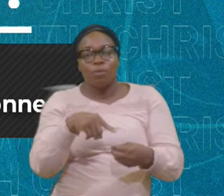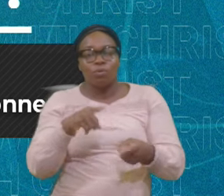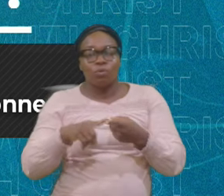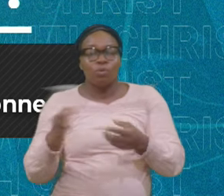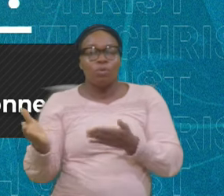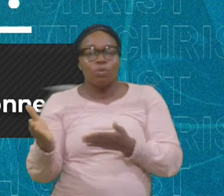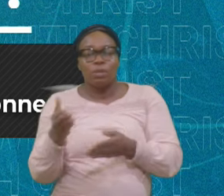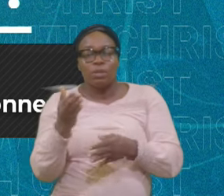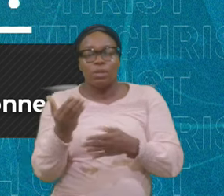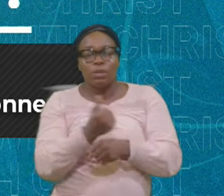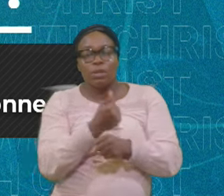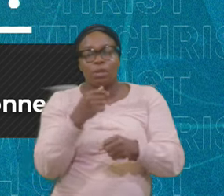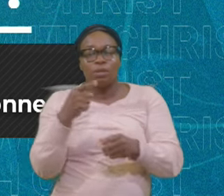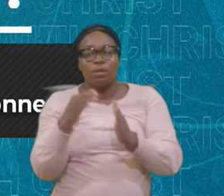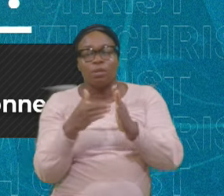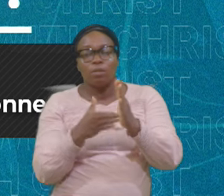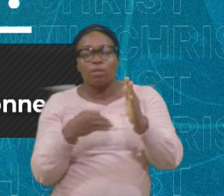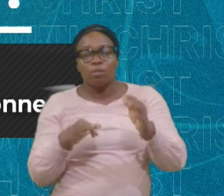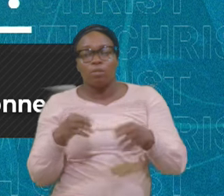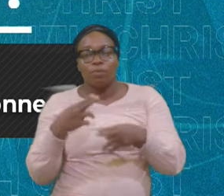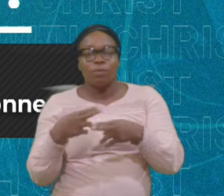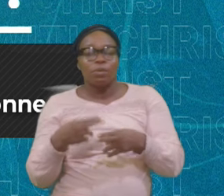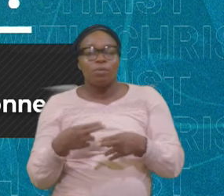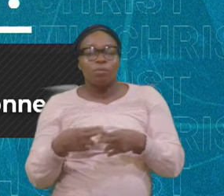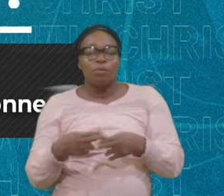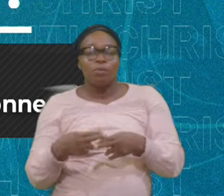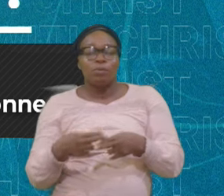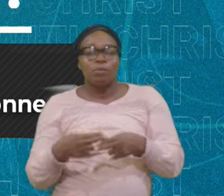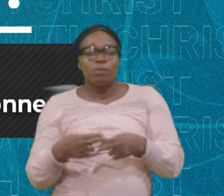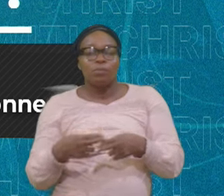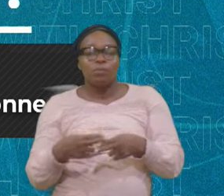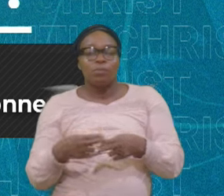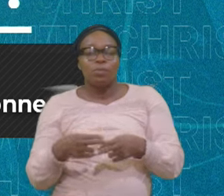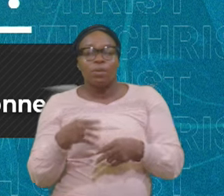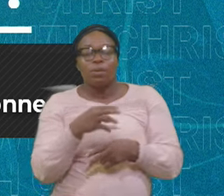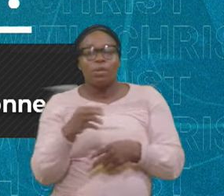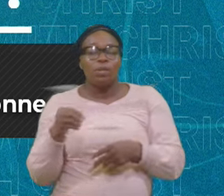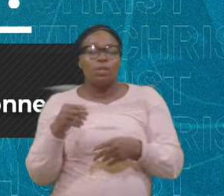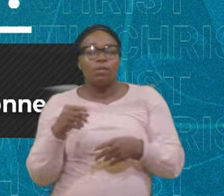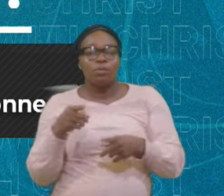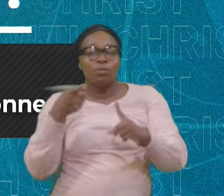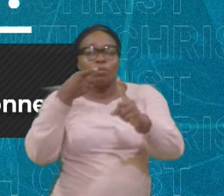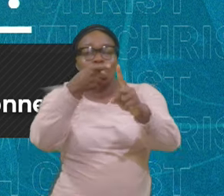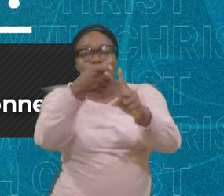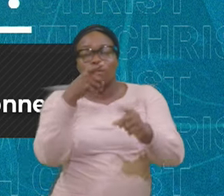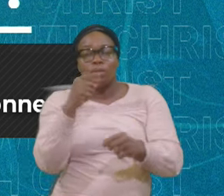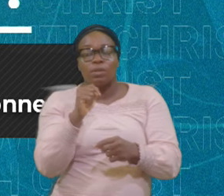Let's Go Over There And Towards The Back Of This